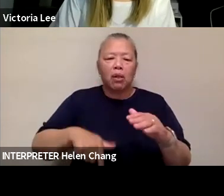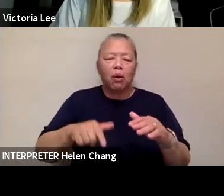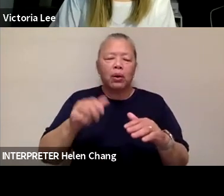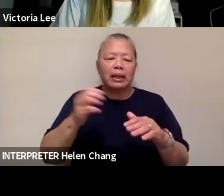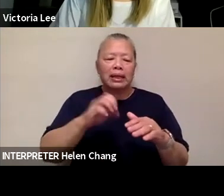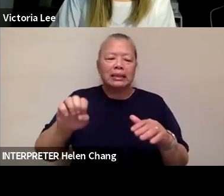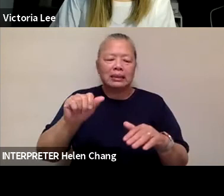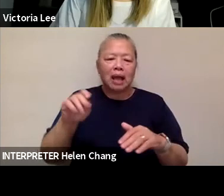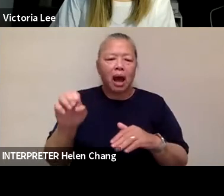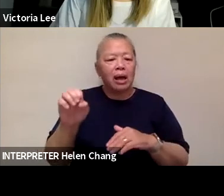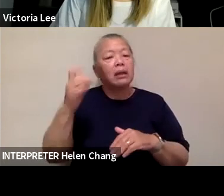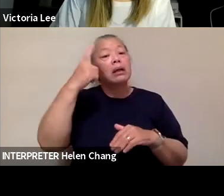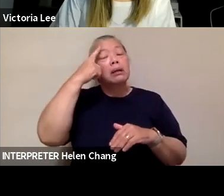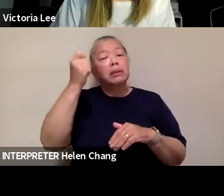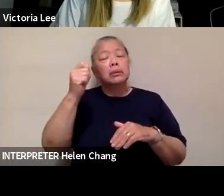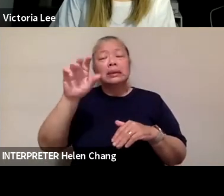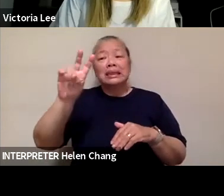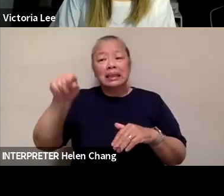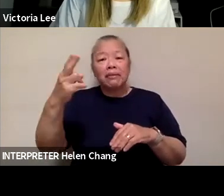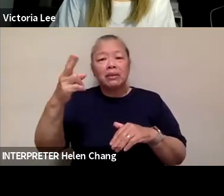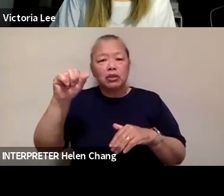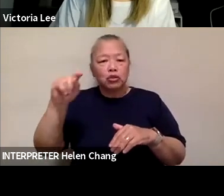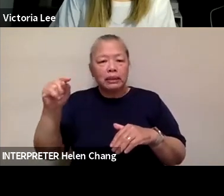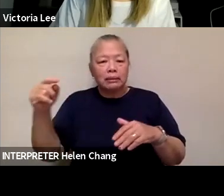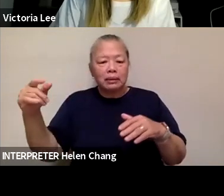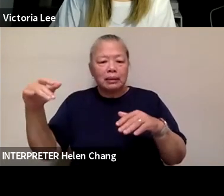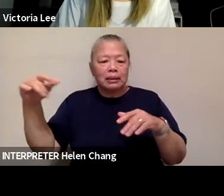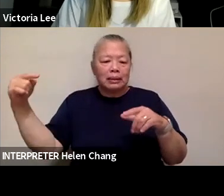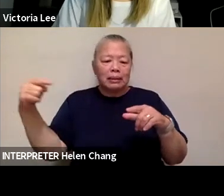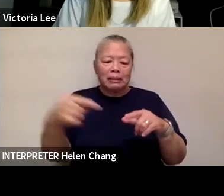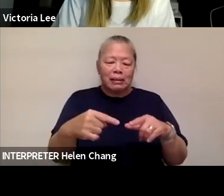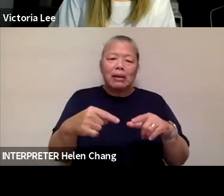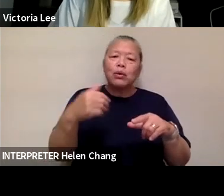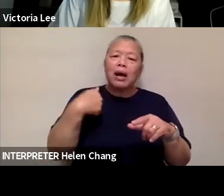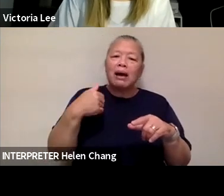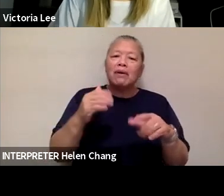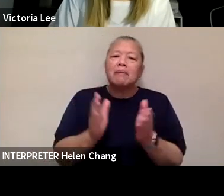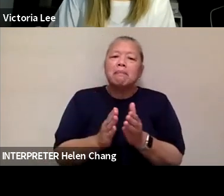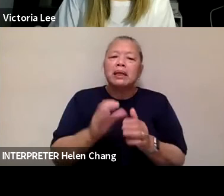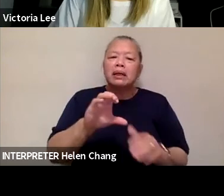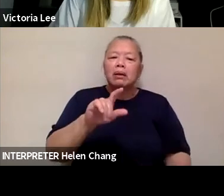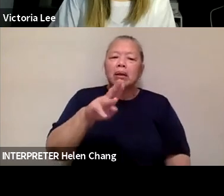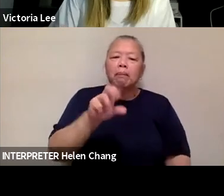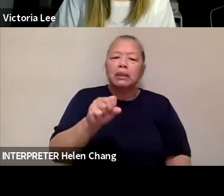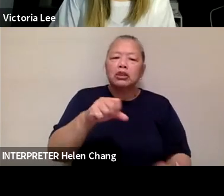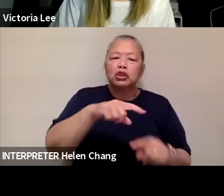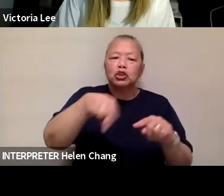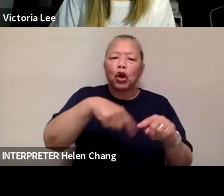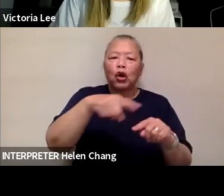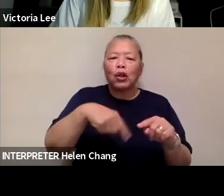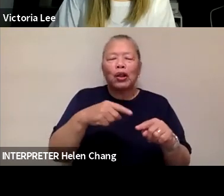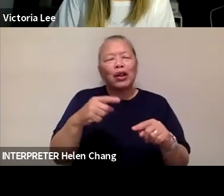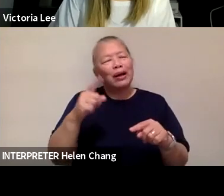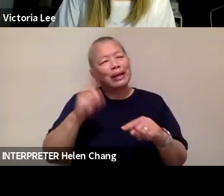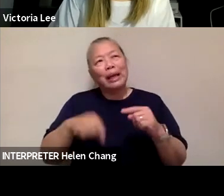of Chinatown, where seven streets come together. There'll be a mini Columbus circle and you can, you can wait to celebrate that day,